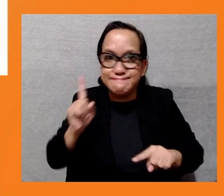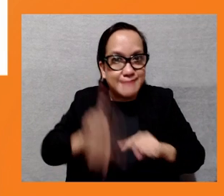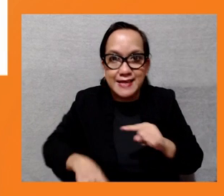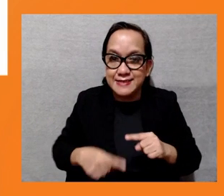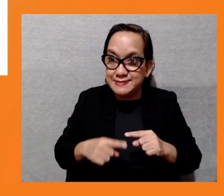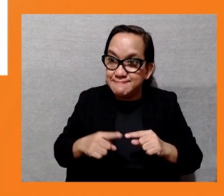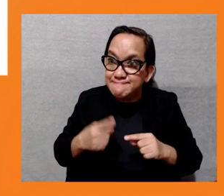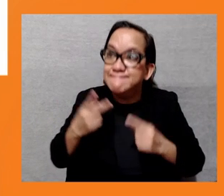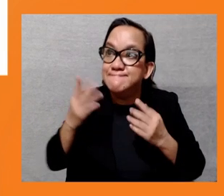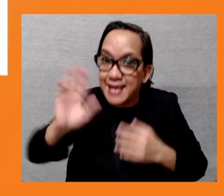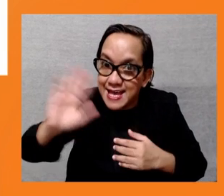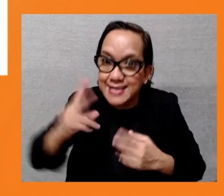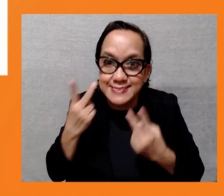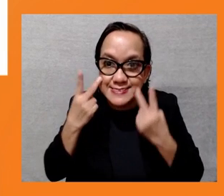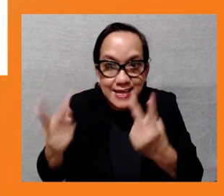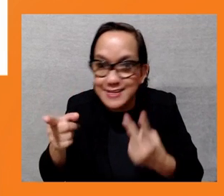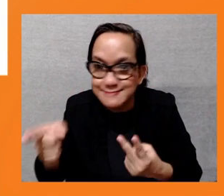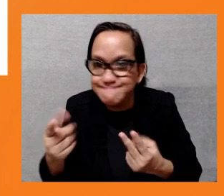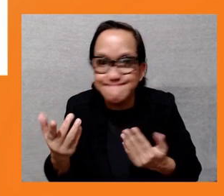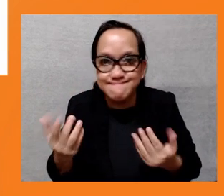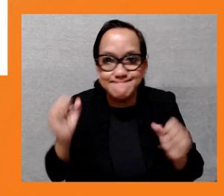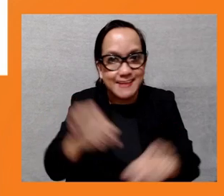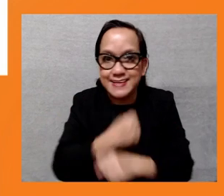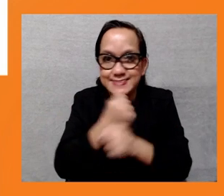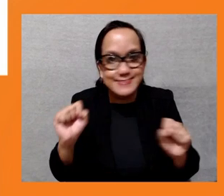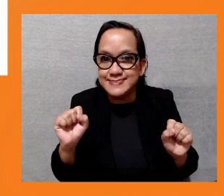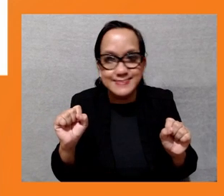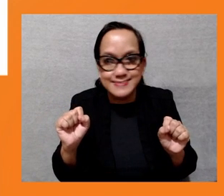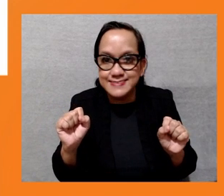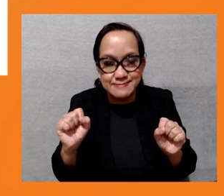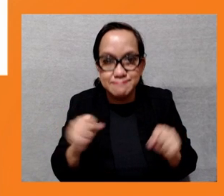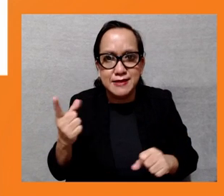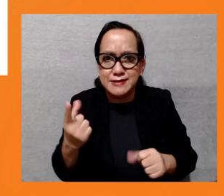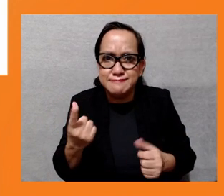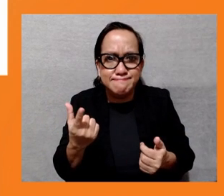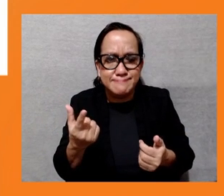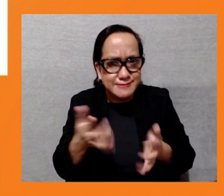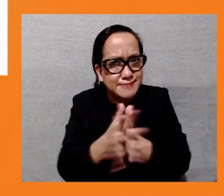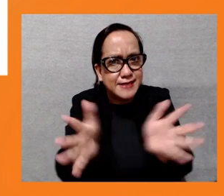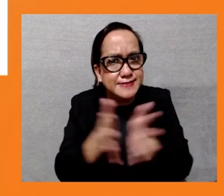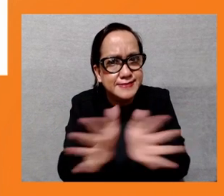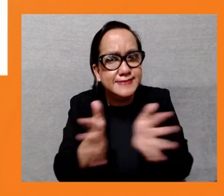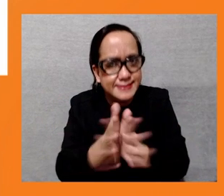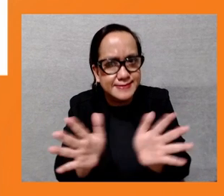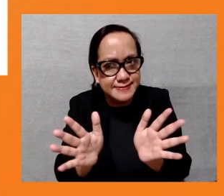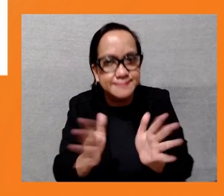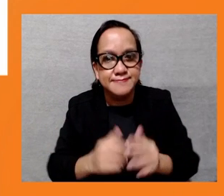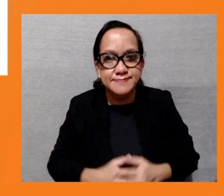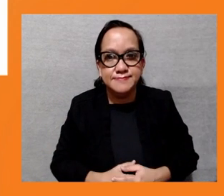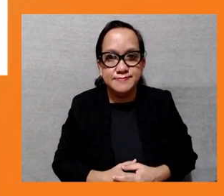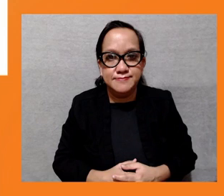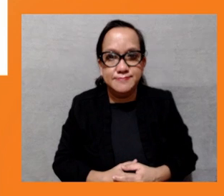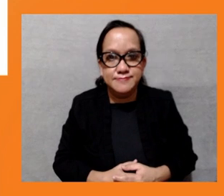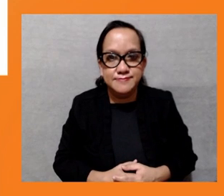use in this, explaining this slide is actually the Upper Alahara Canal project, which was designed to carry